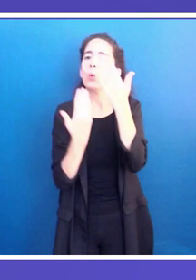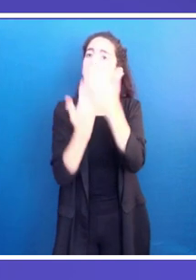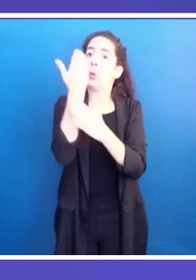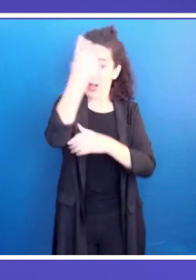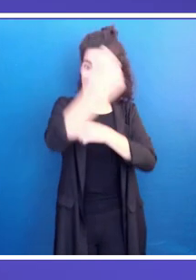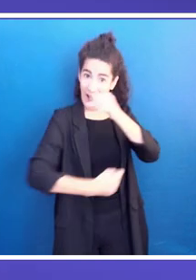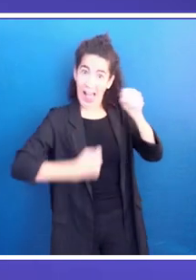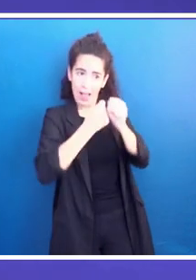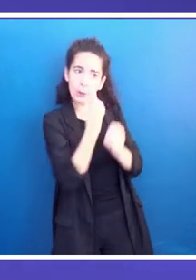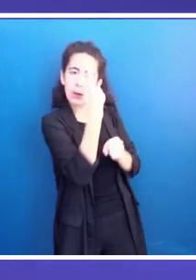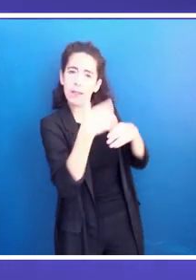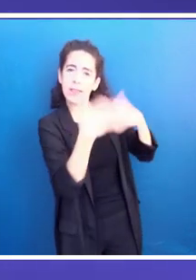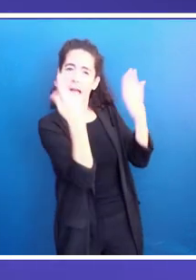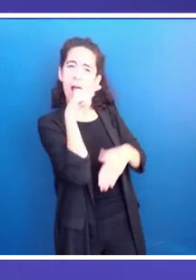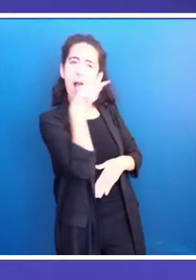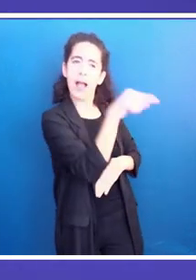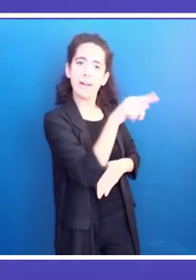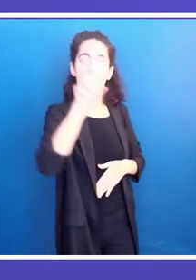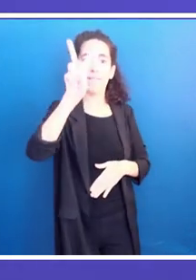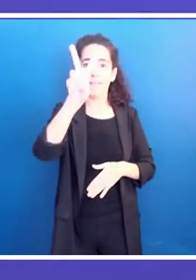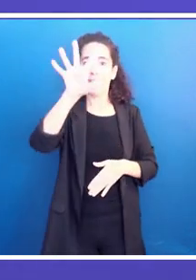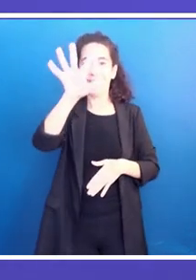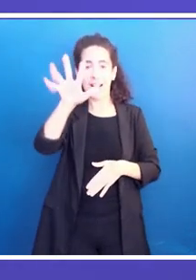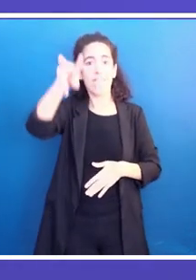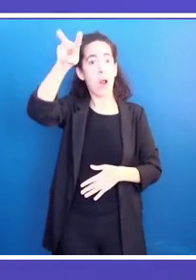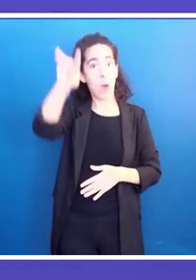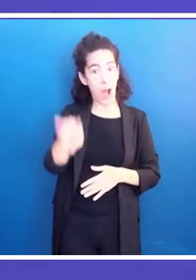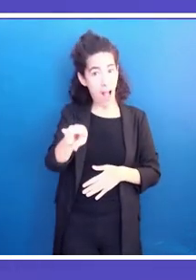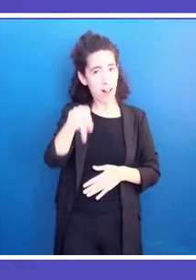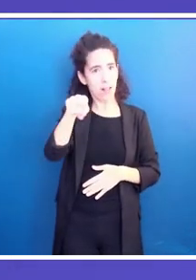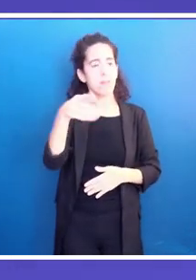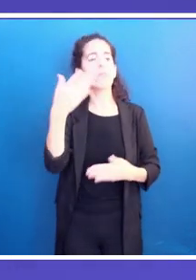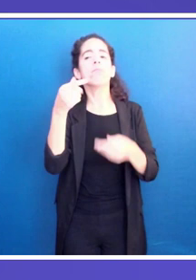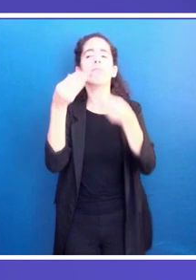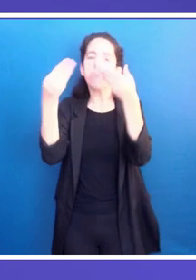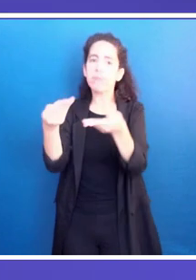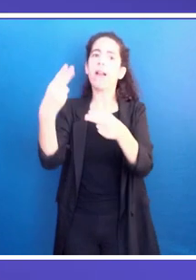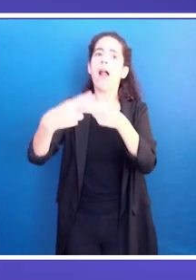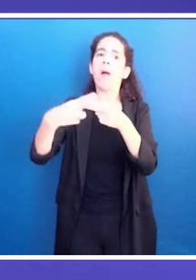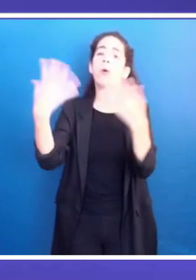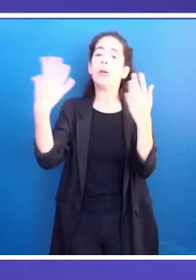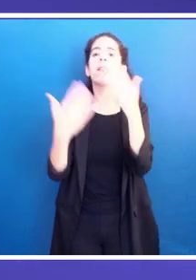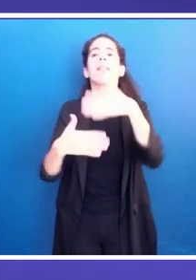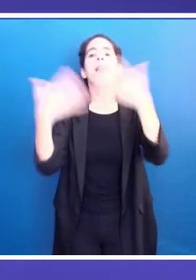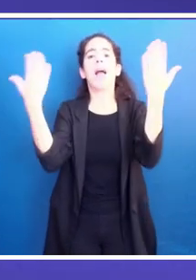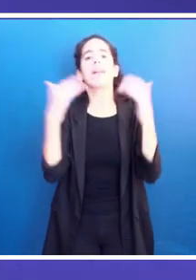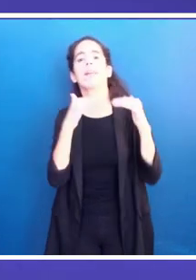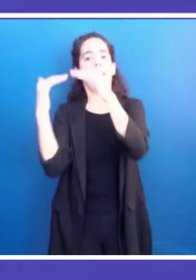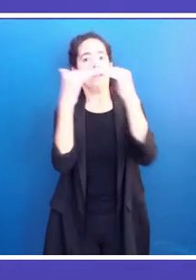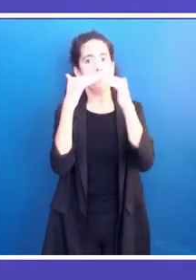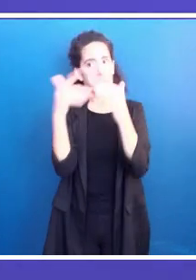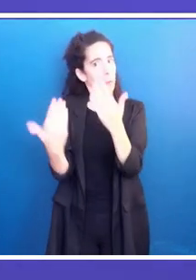Women have shown that they are an integral part of having an impact and rising up to the challenges in these difficult times.